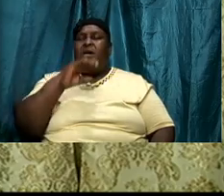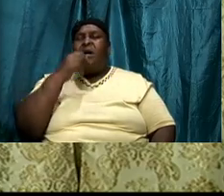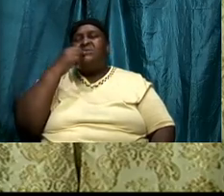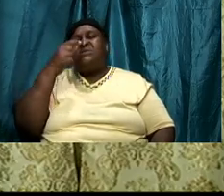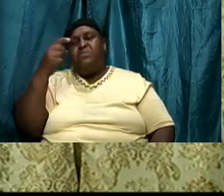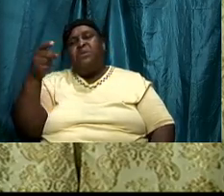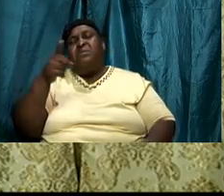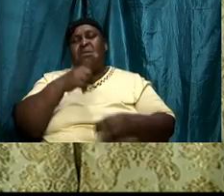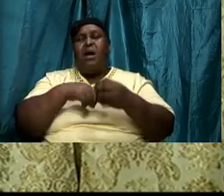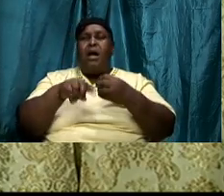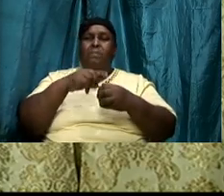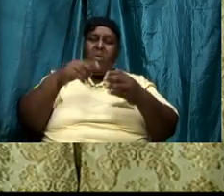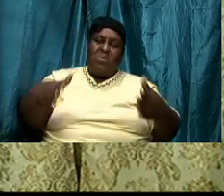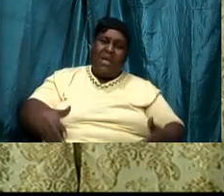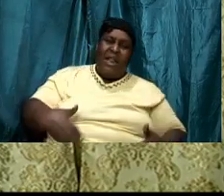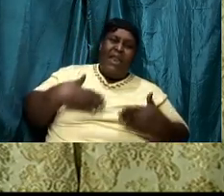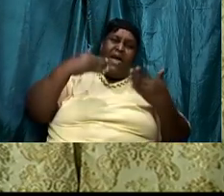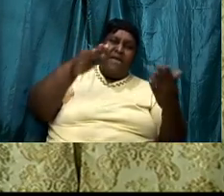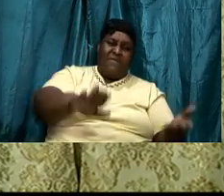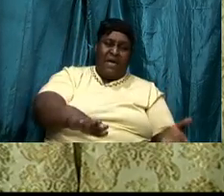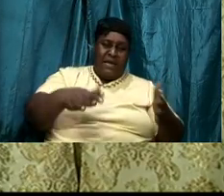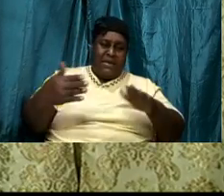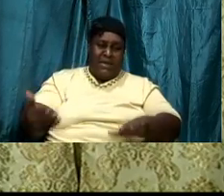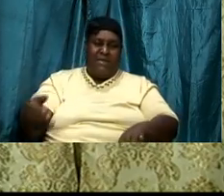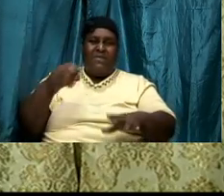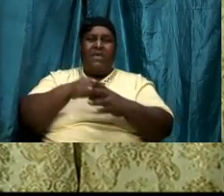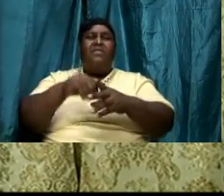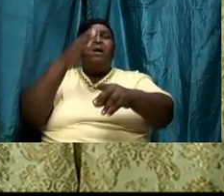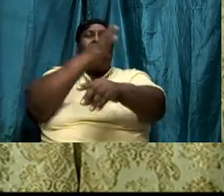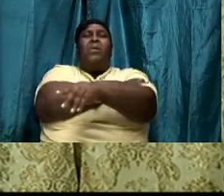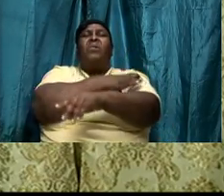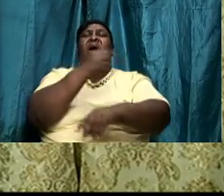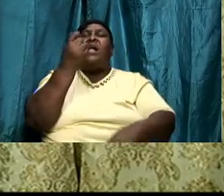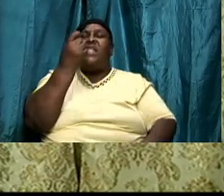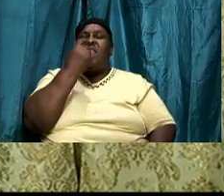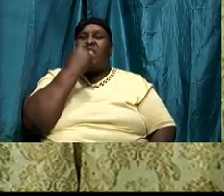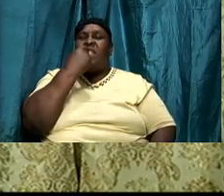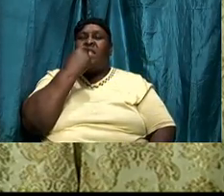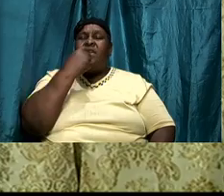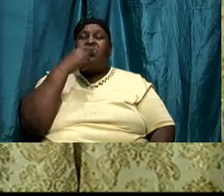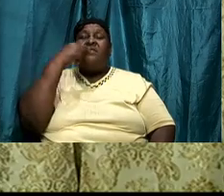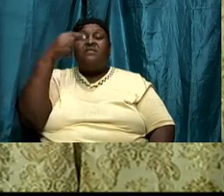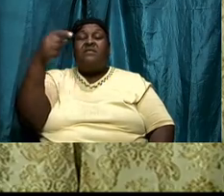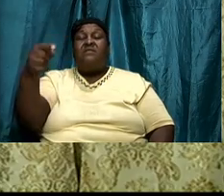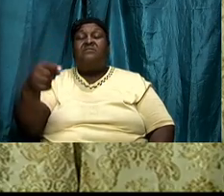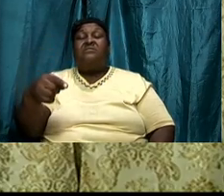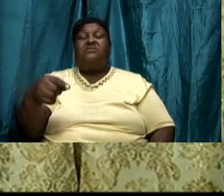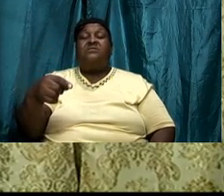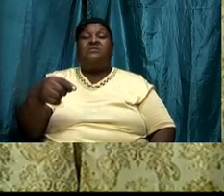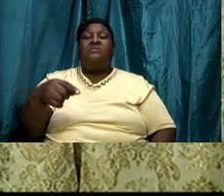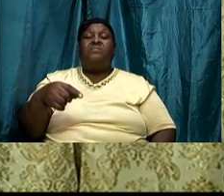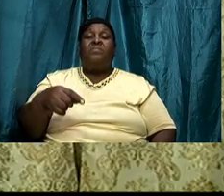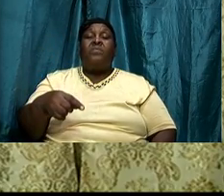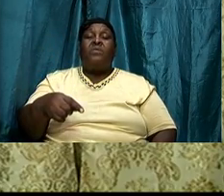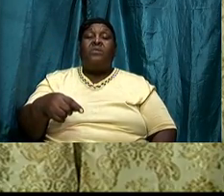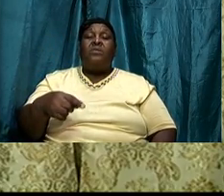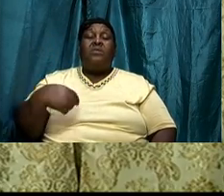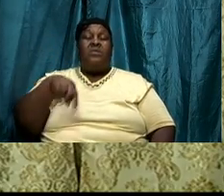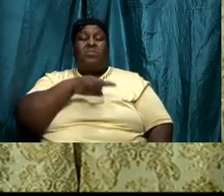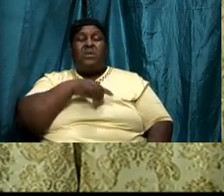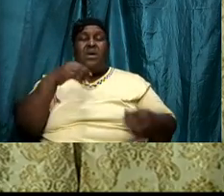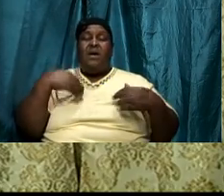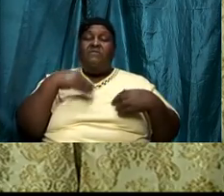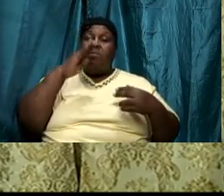life and death being in the power of the tongue the things that we say but then we have to be careful